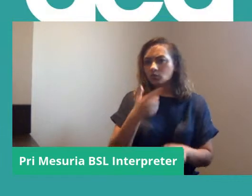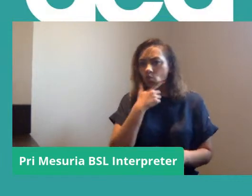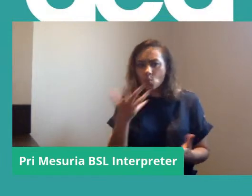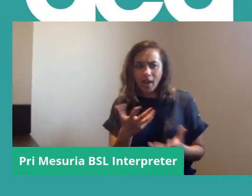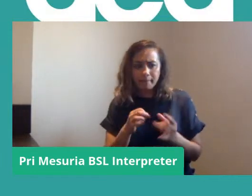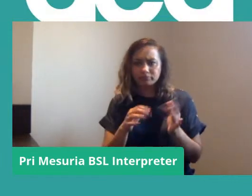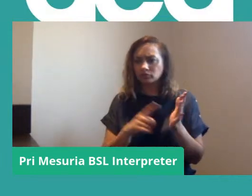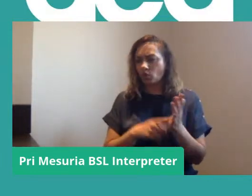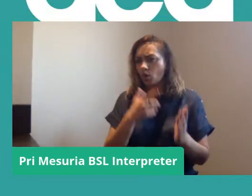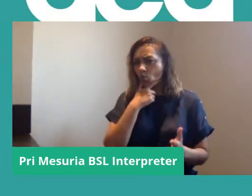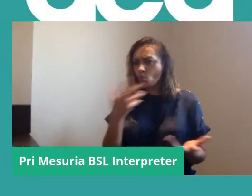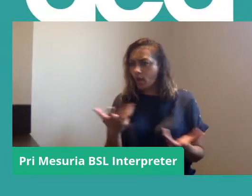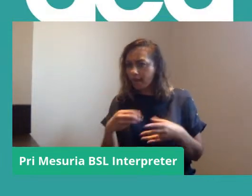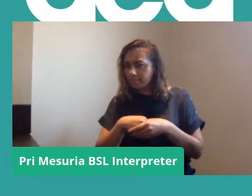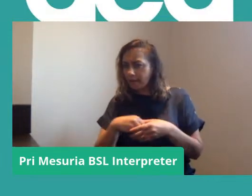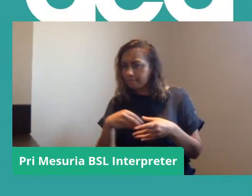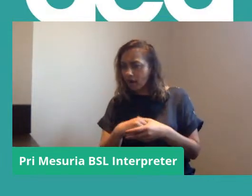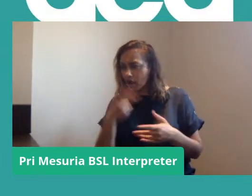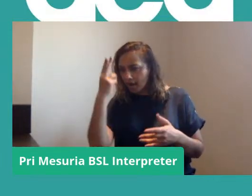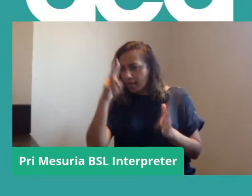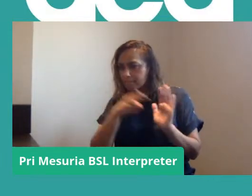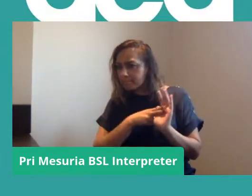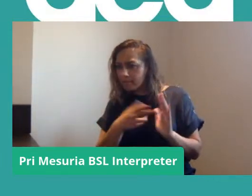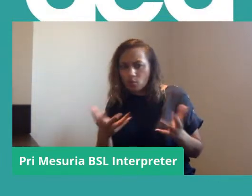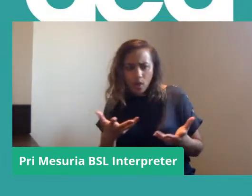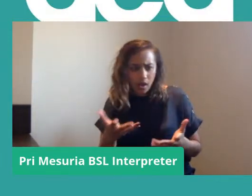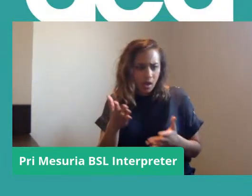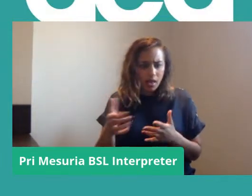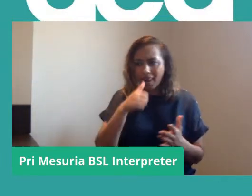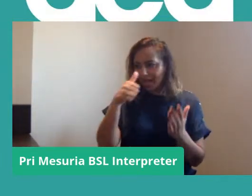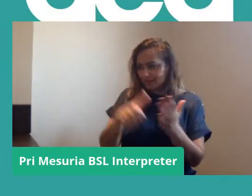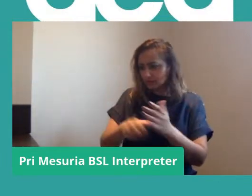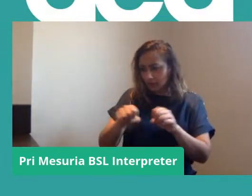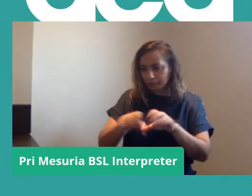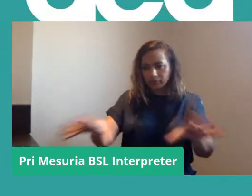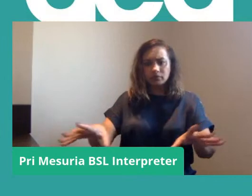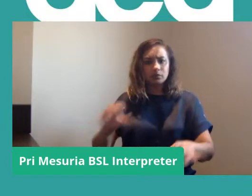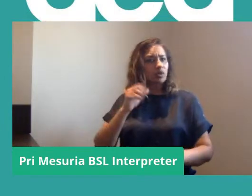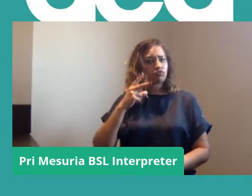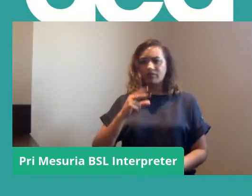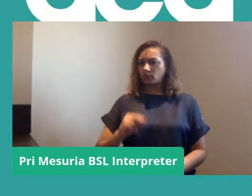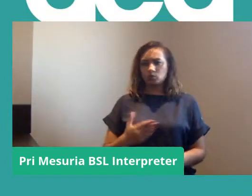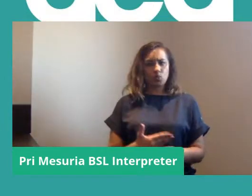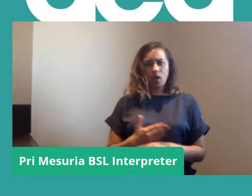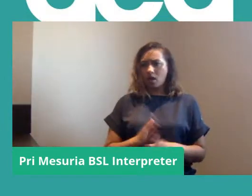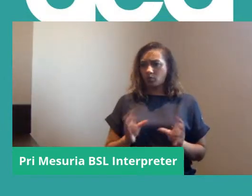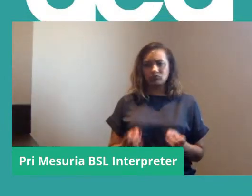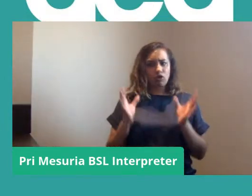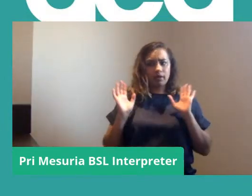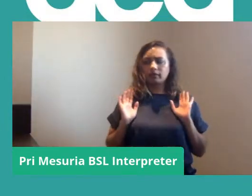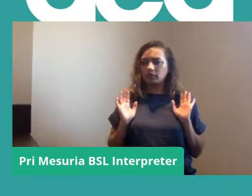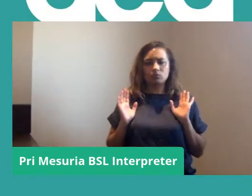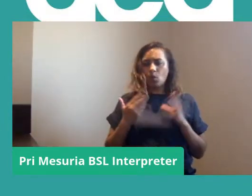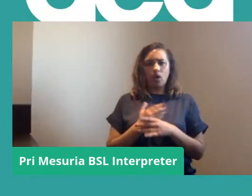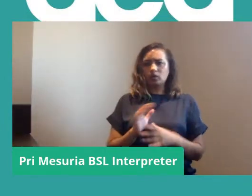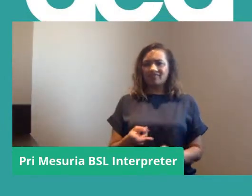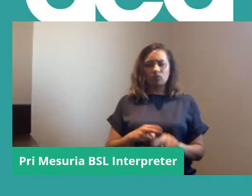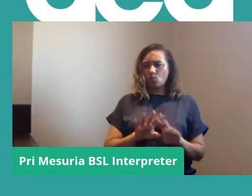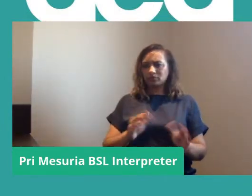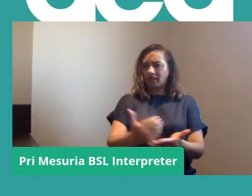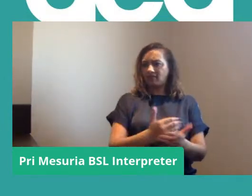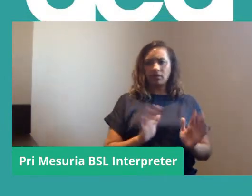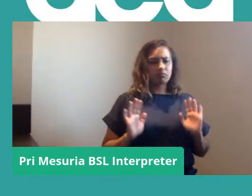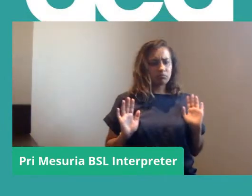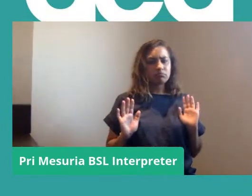Bristol we were getting members to put their name to letters to say they were going to refuse to work and it's obviously very